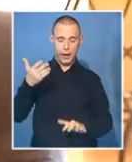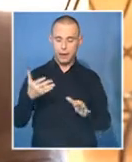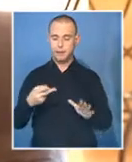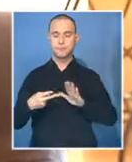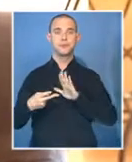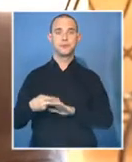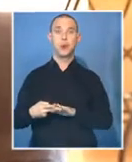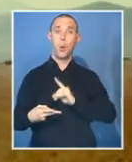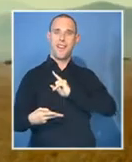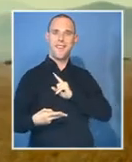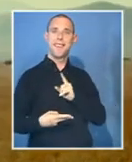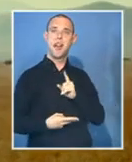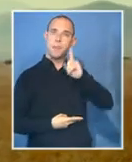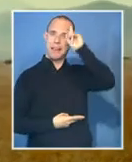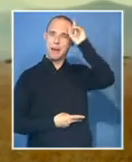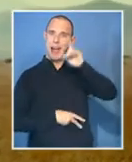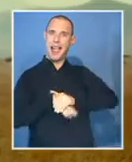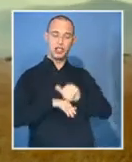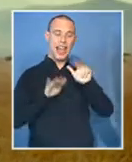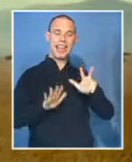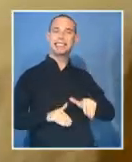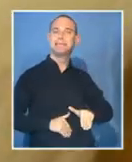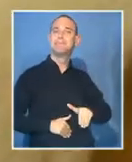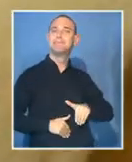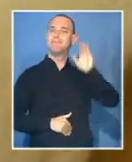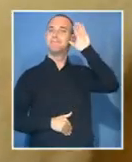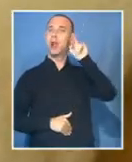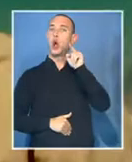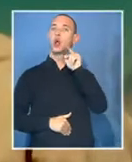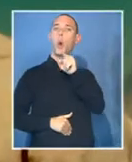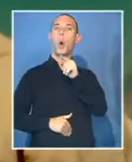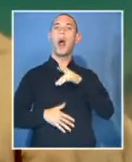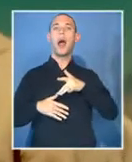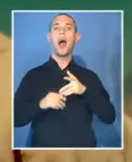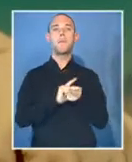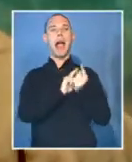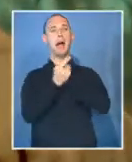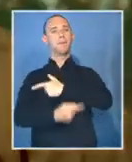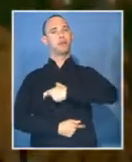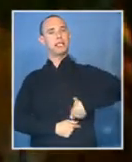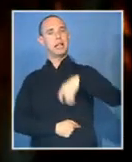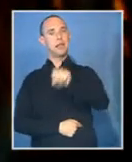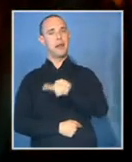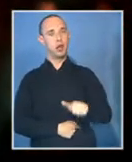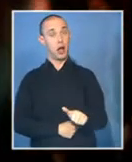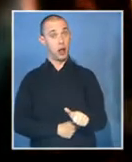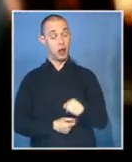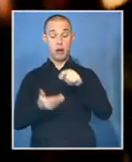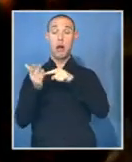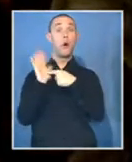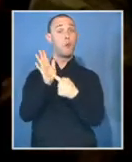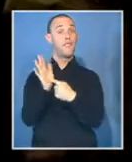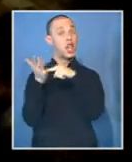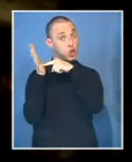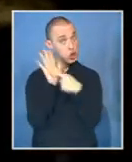all the way to president, but also that it demonstrates his weaknesses and his strengths and how special